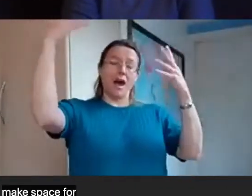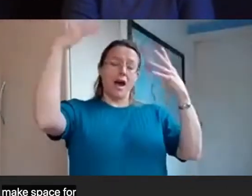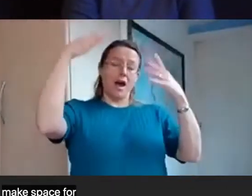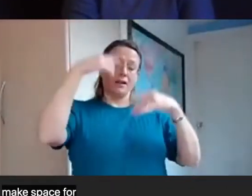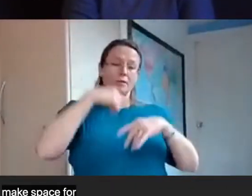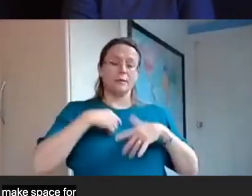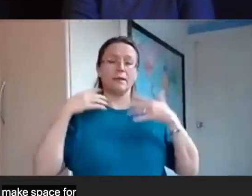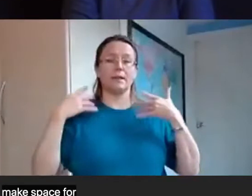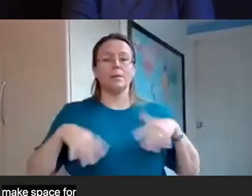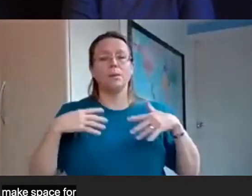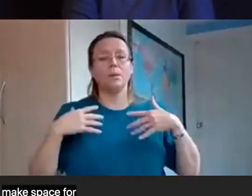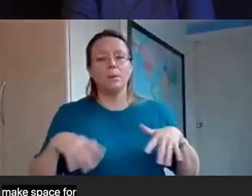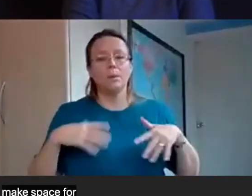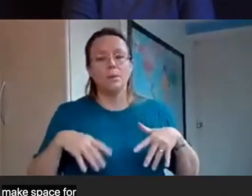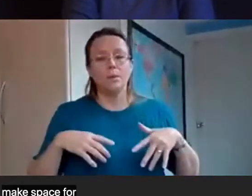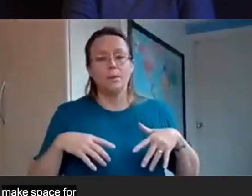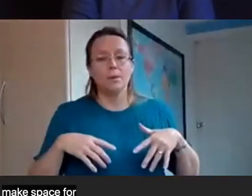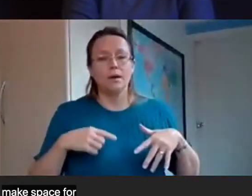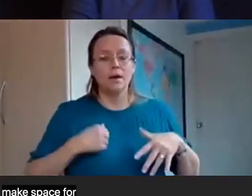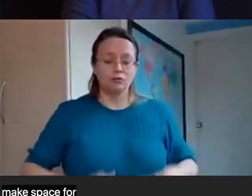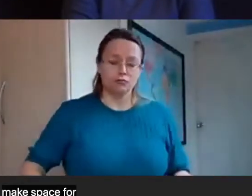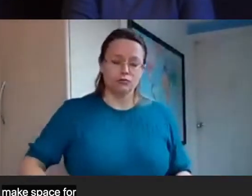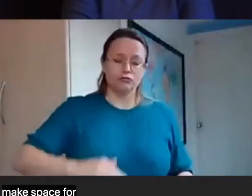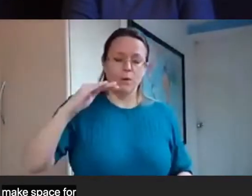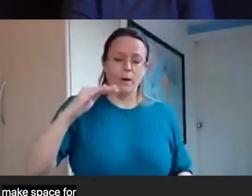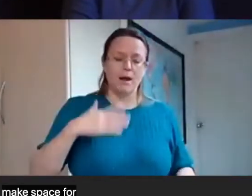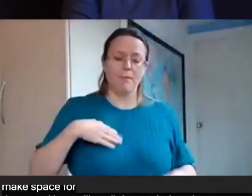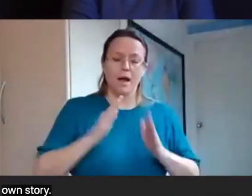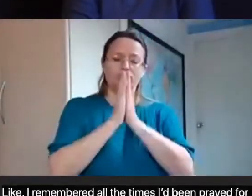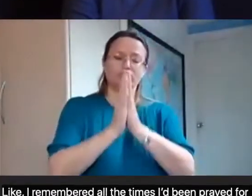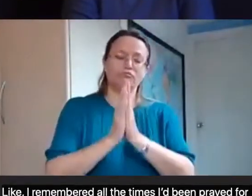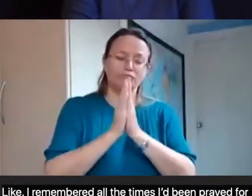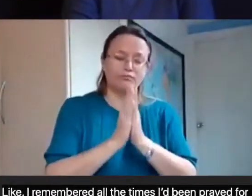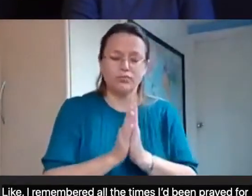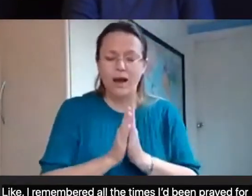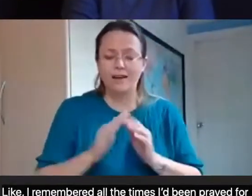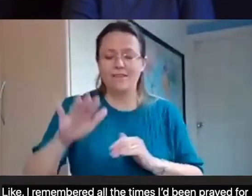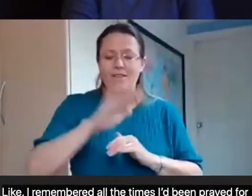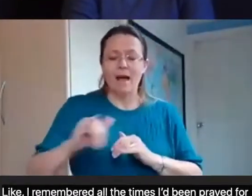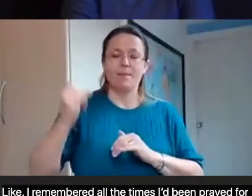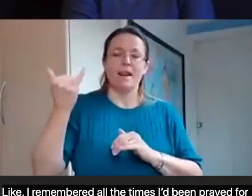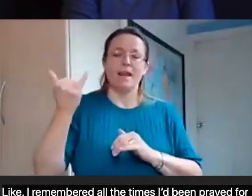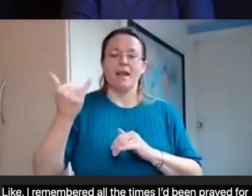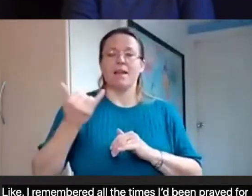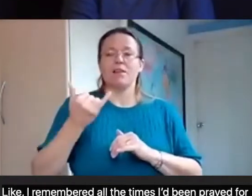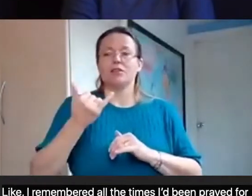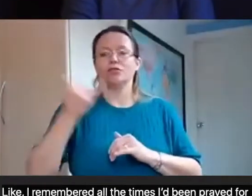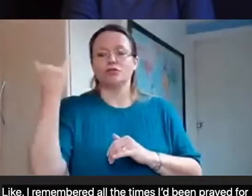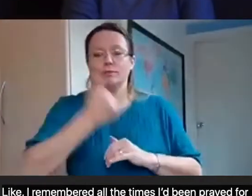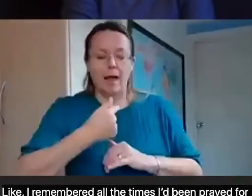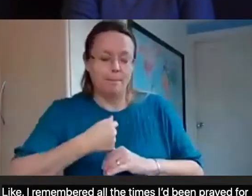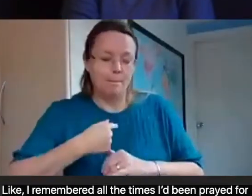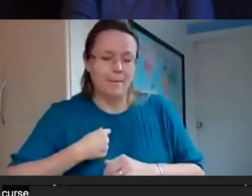Like, I remembered all the times I'd been prayed for as a teenager that God would heal me of the family curse, but I was told I was responsible for what I now call